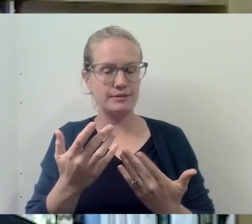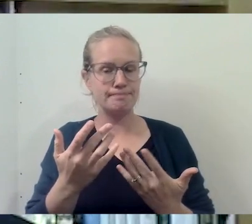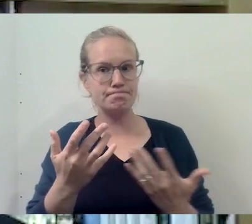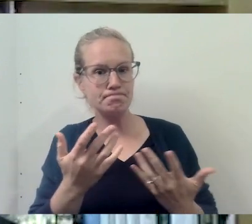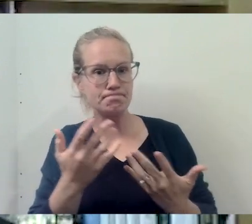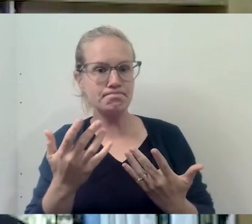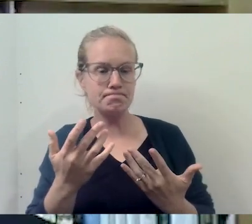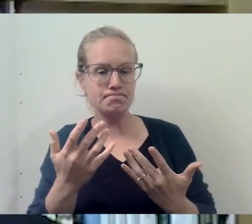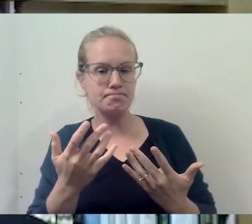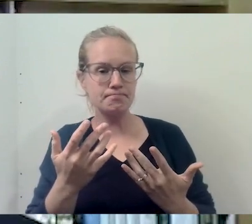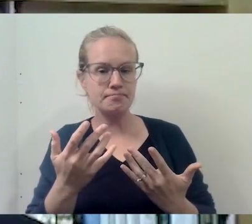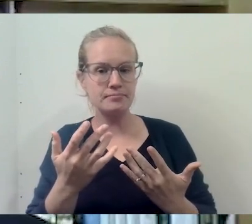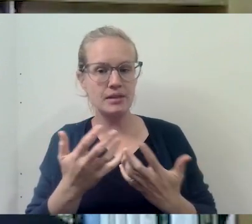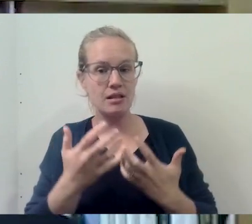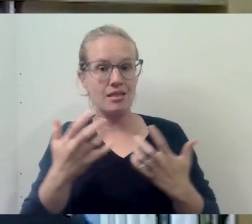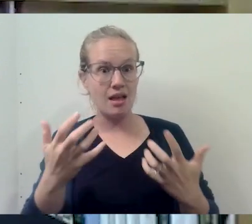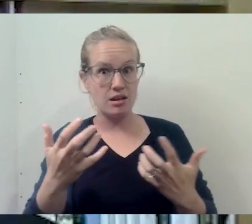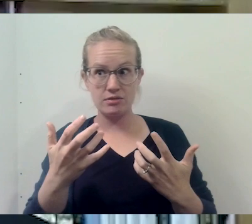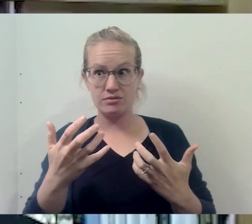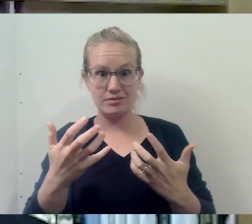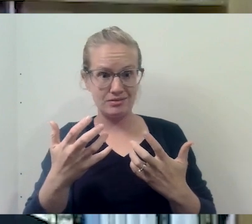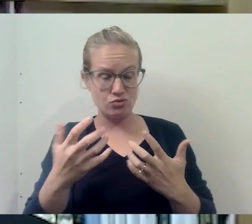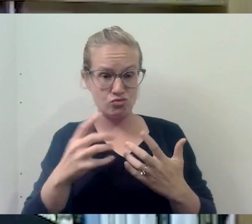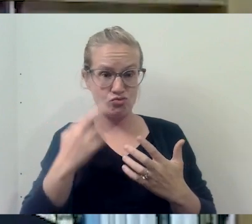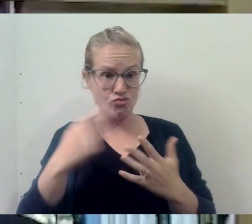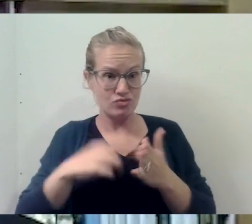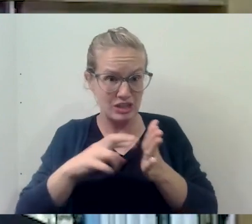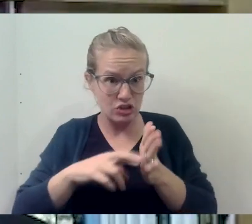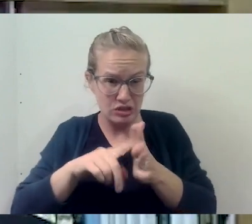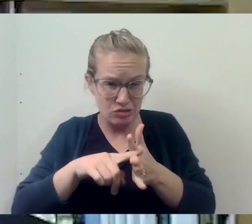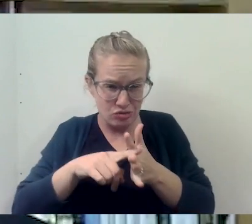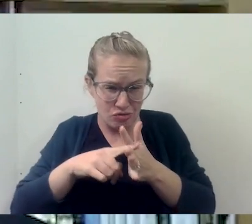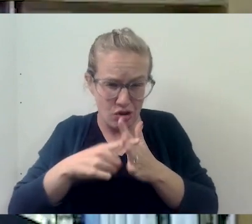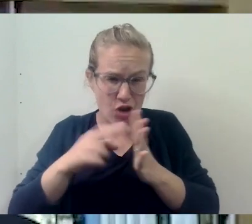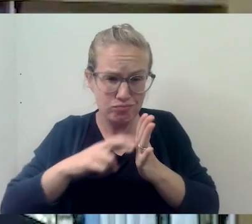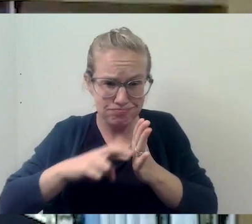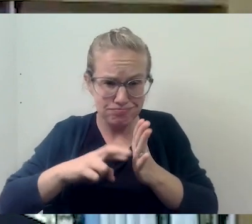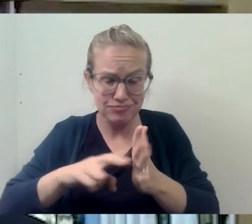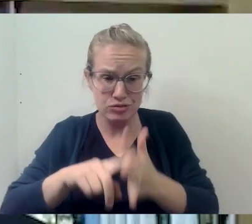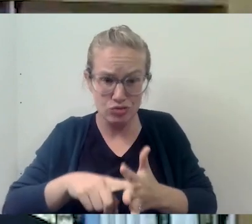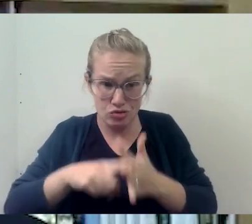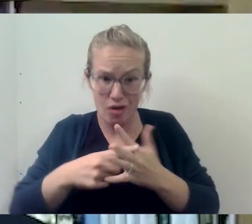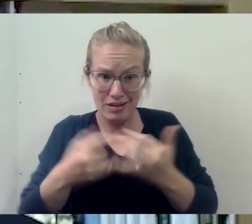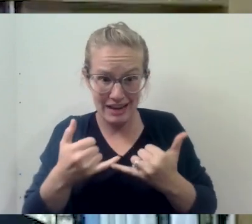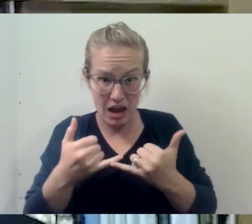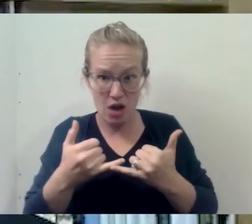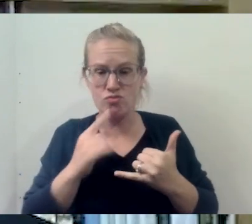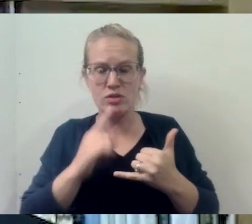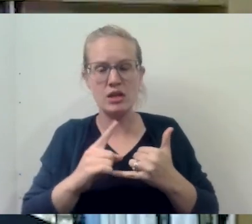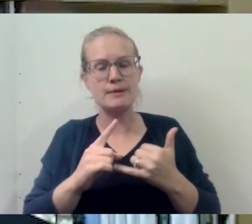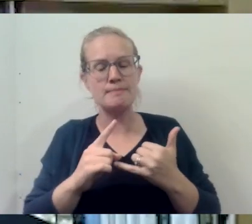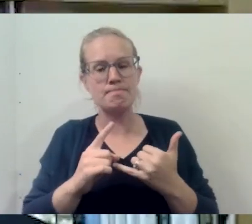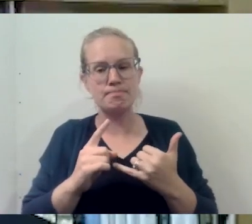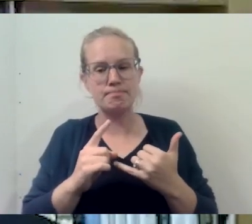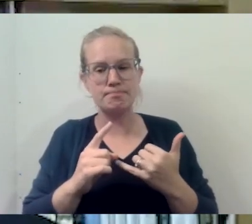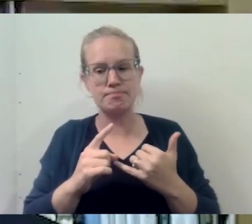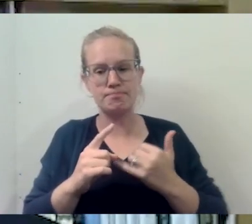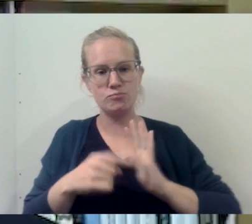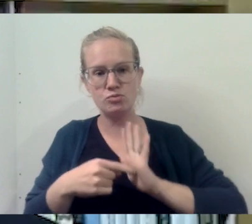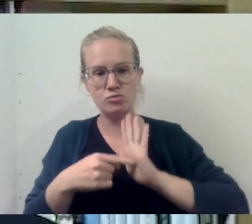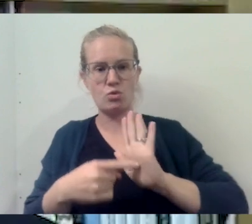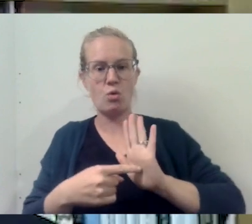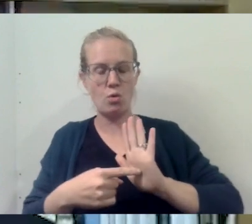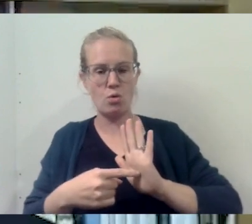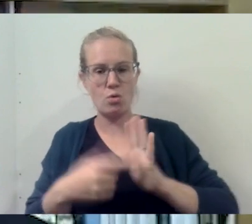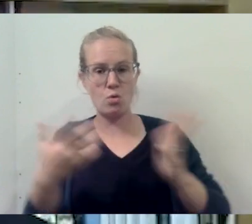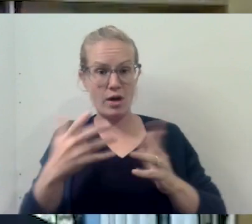budding research that has underscored what the